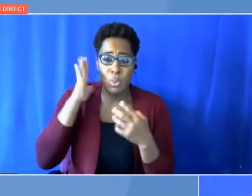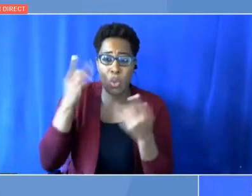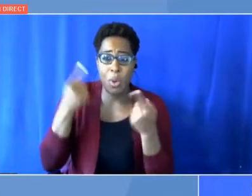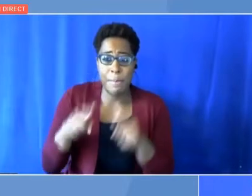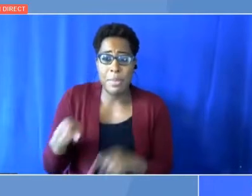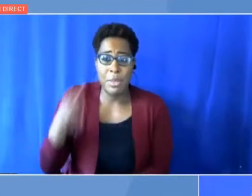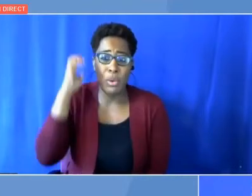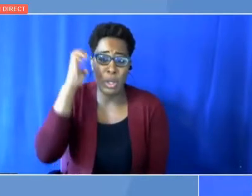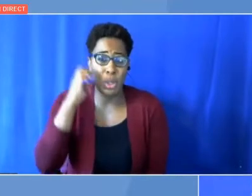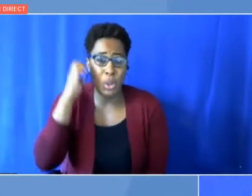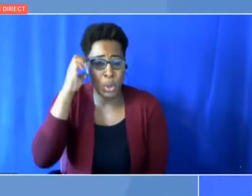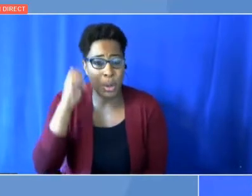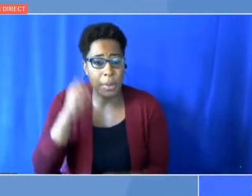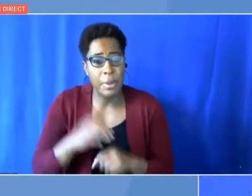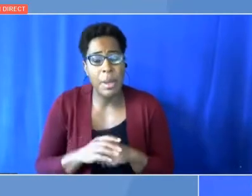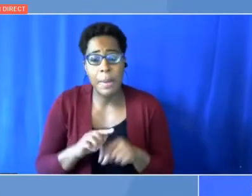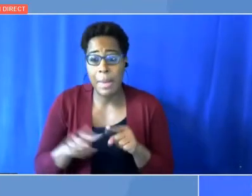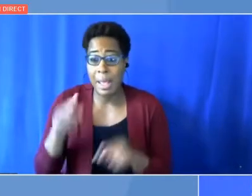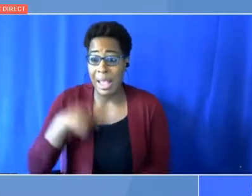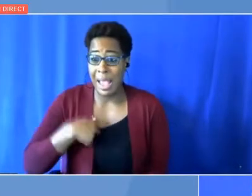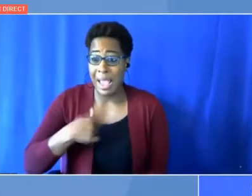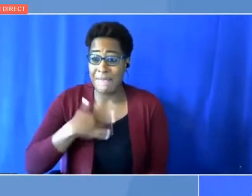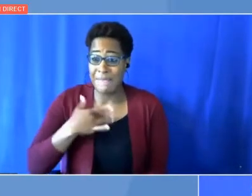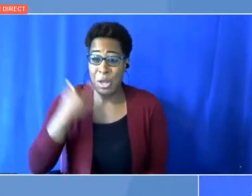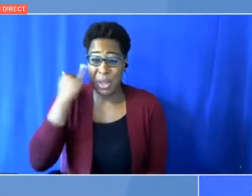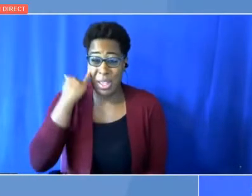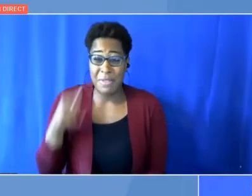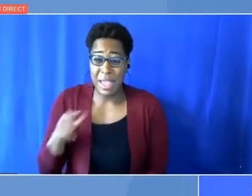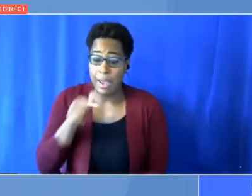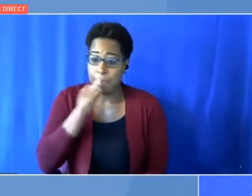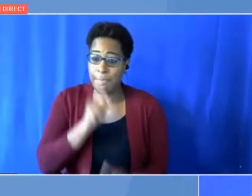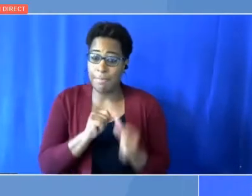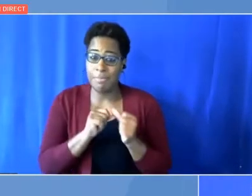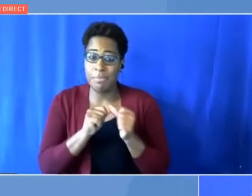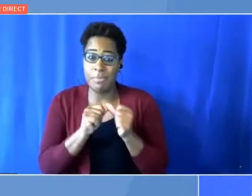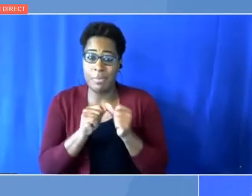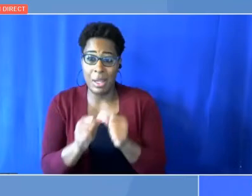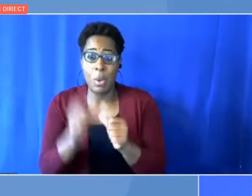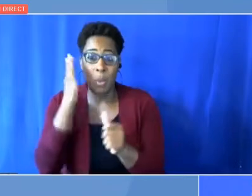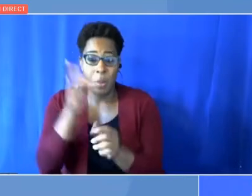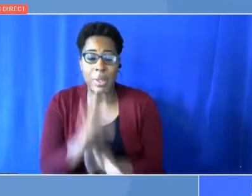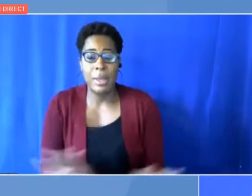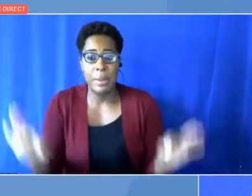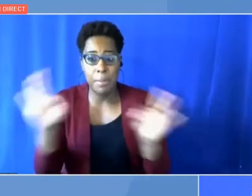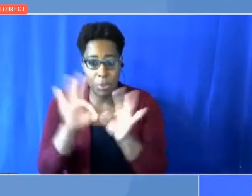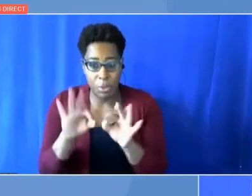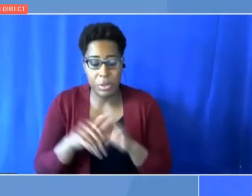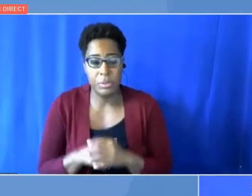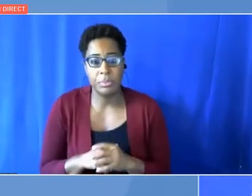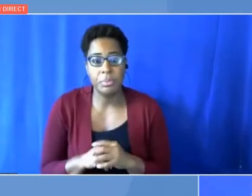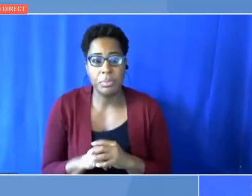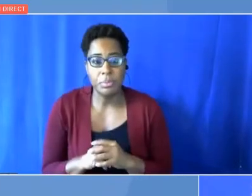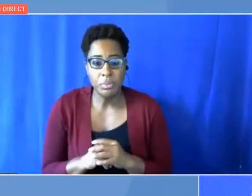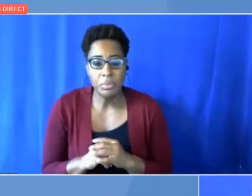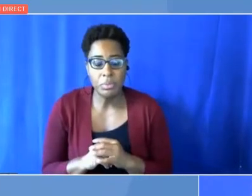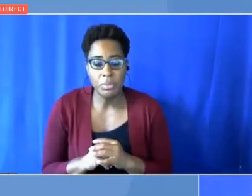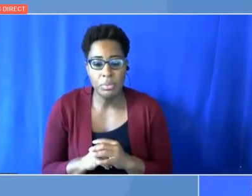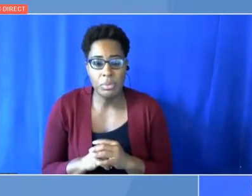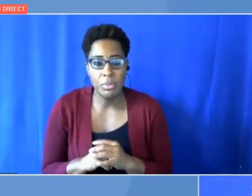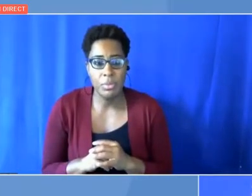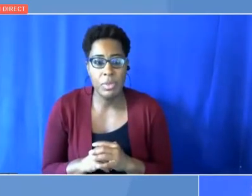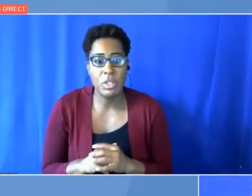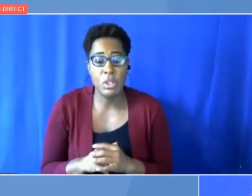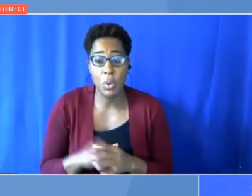we will go through this, and solidarity will be extremely important. But after we come to February, another chapter starts,